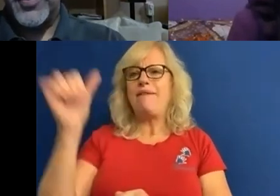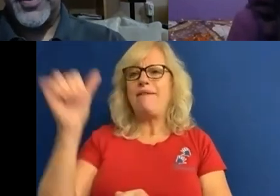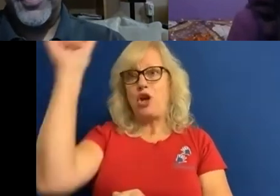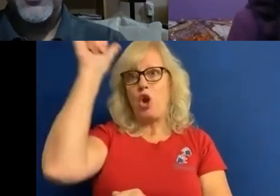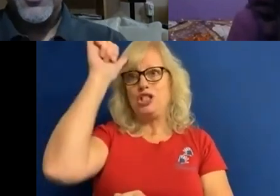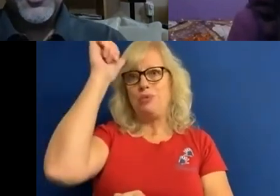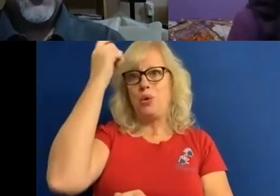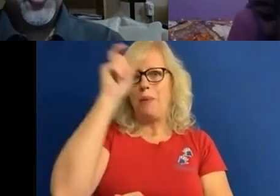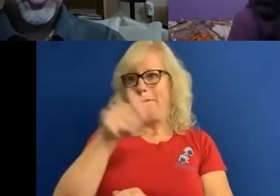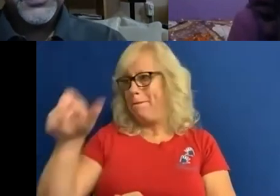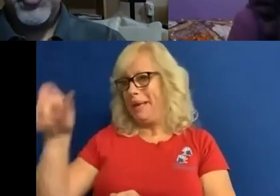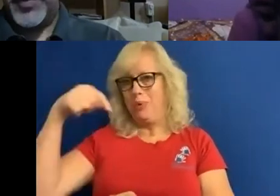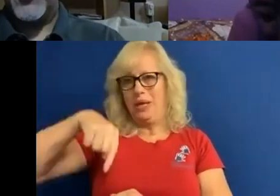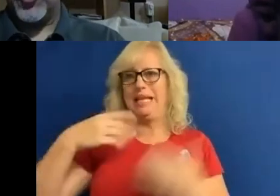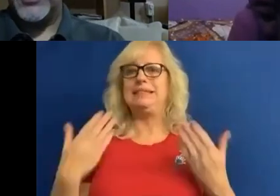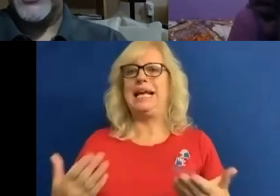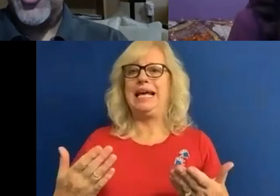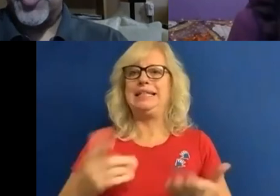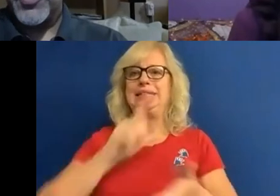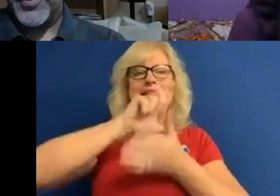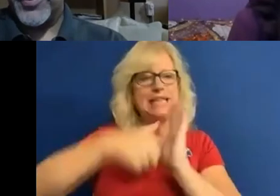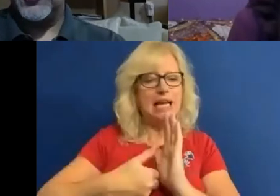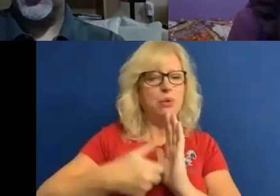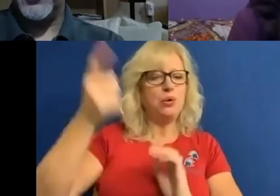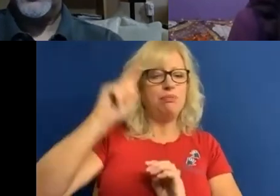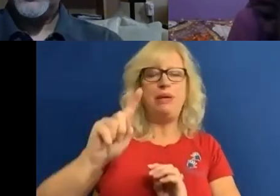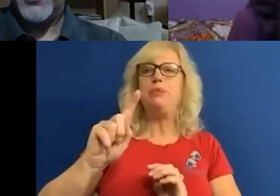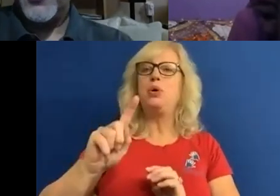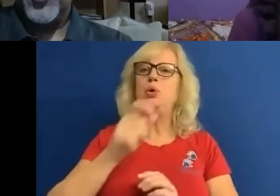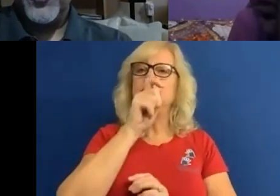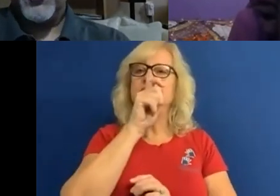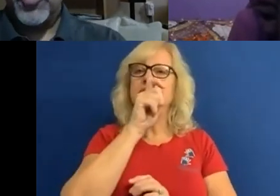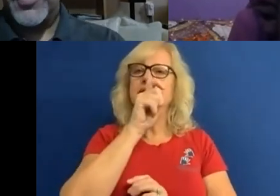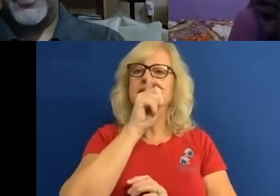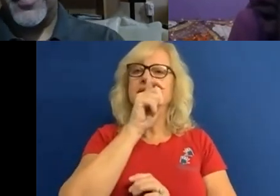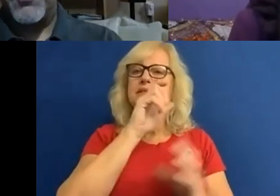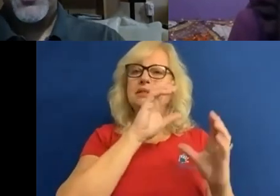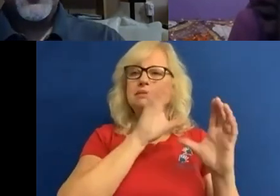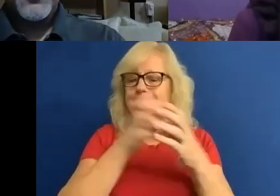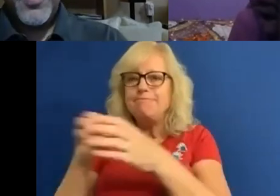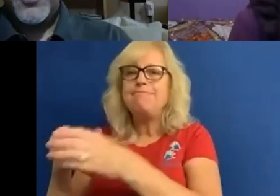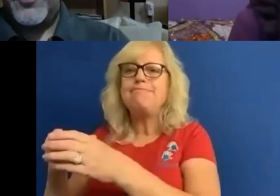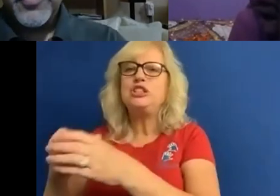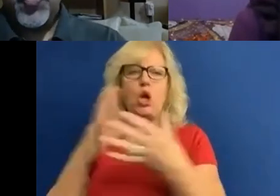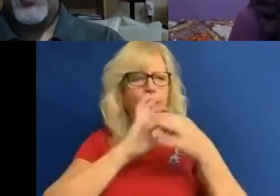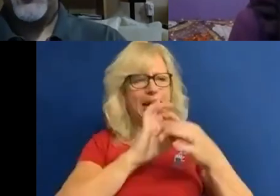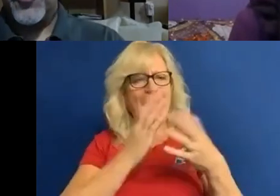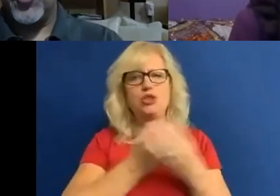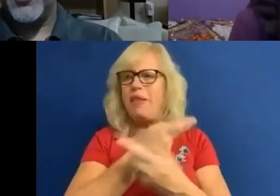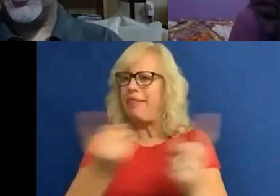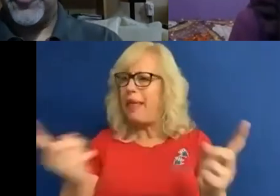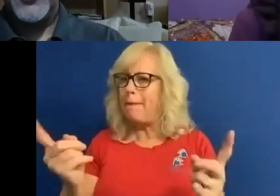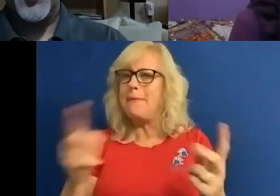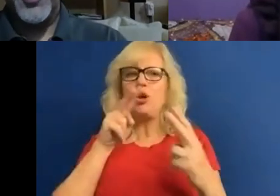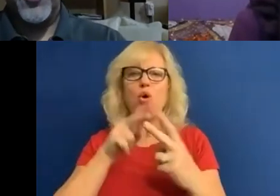today. You've got disabled people's organizations up and down our country, engage with them contact them. There, there's a wealth of